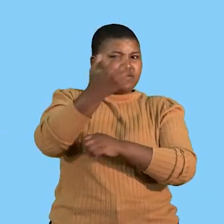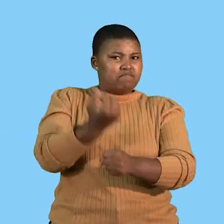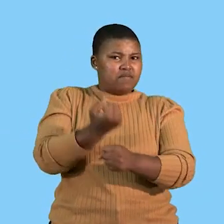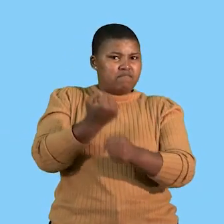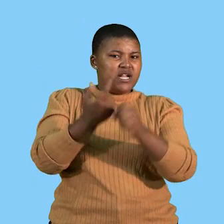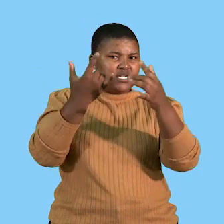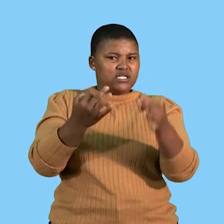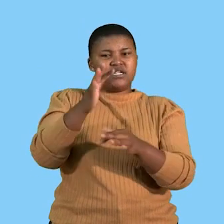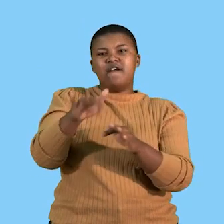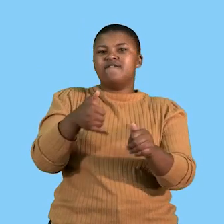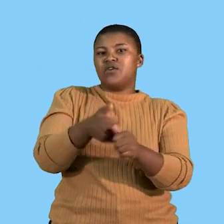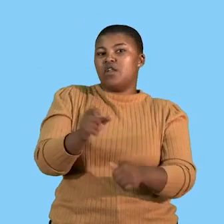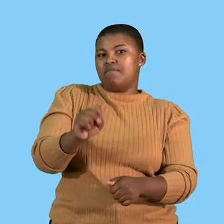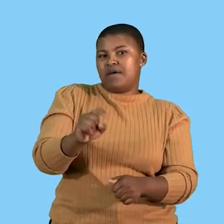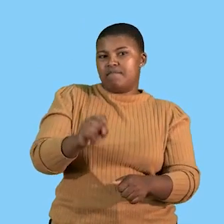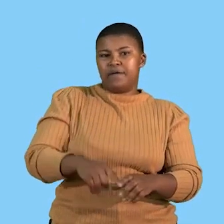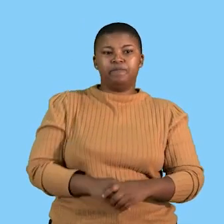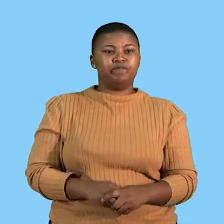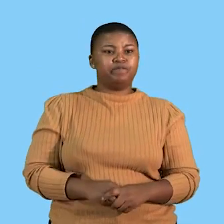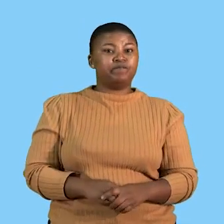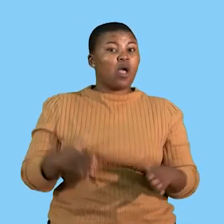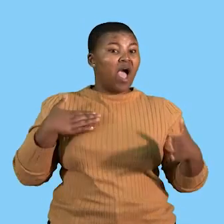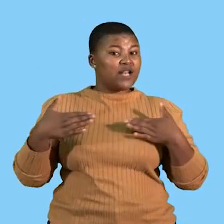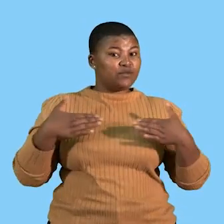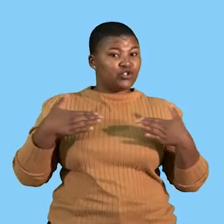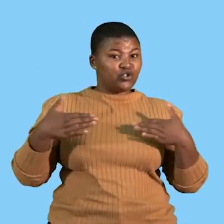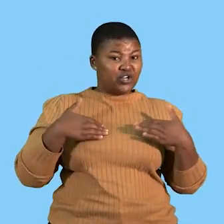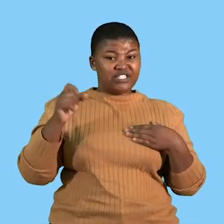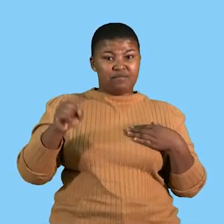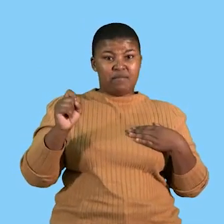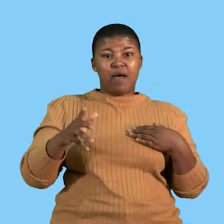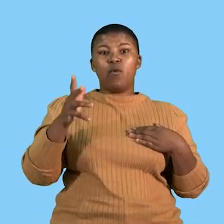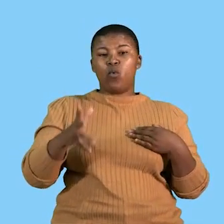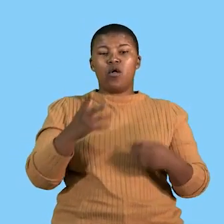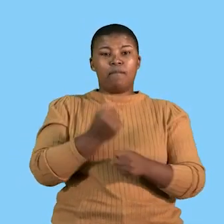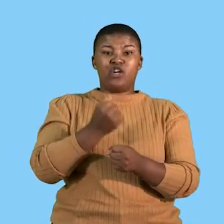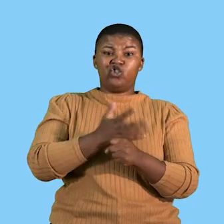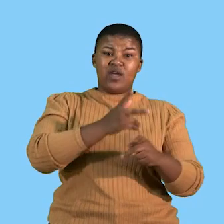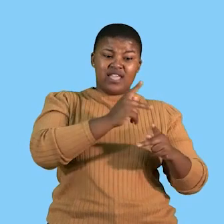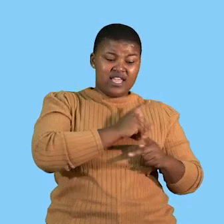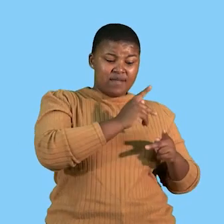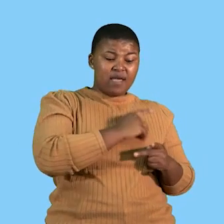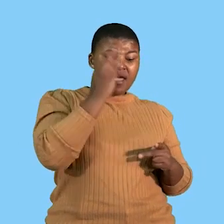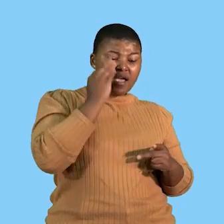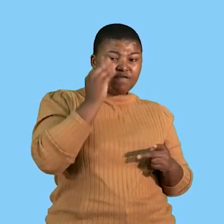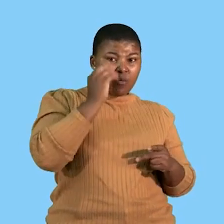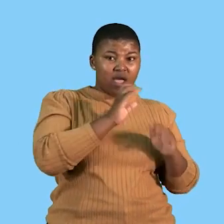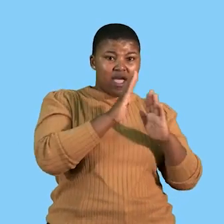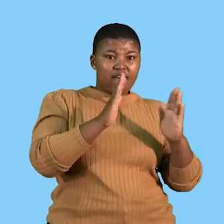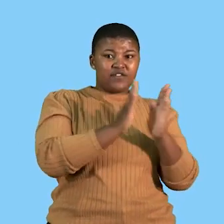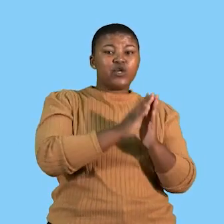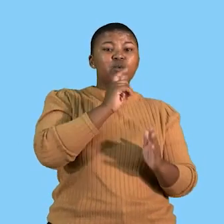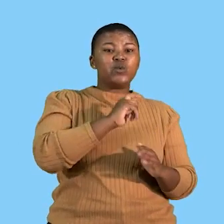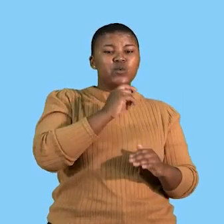make decisions. And then administration function will store and record all this